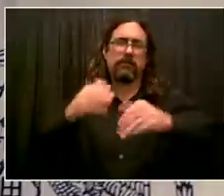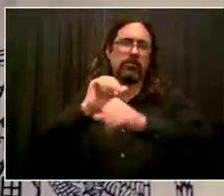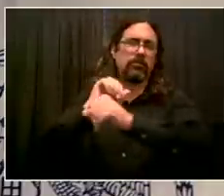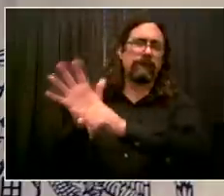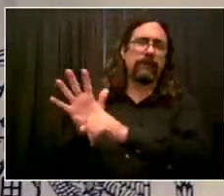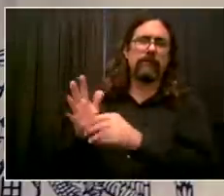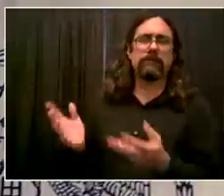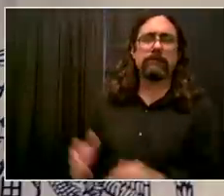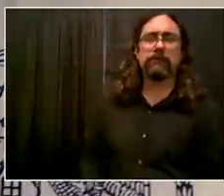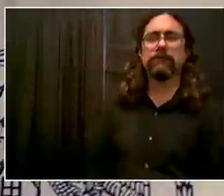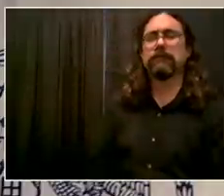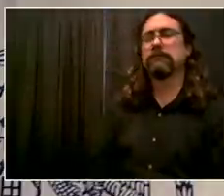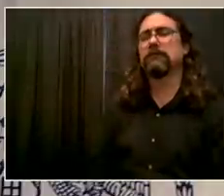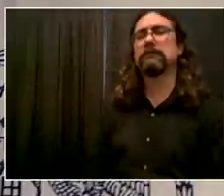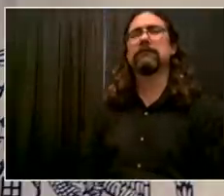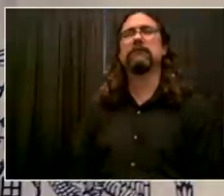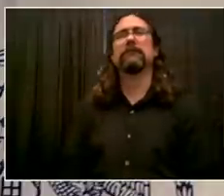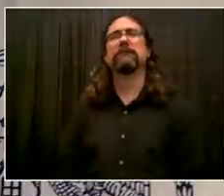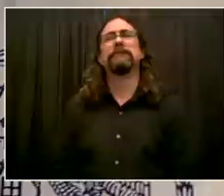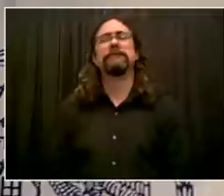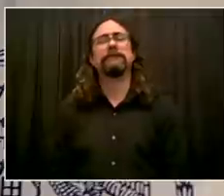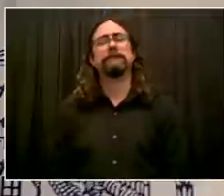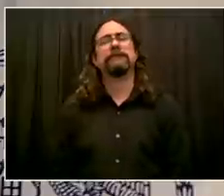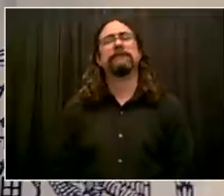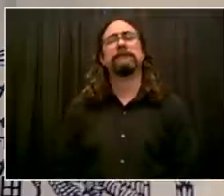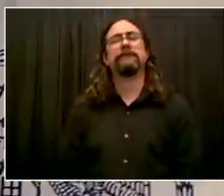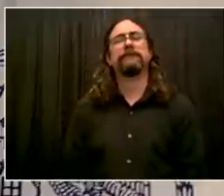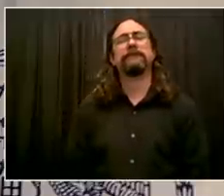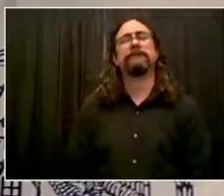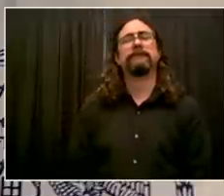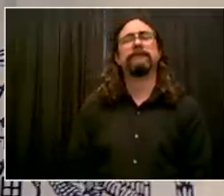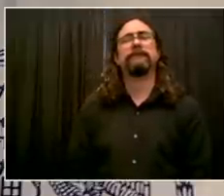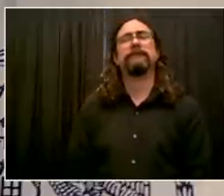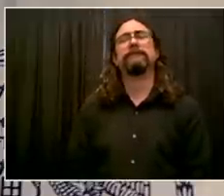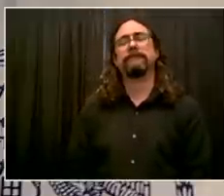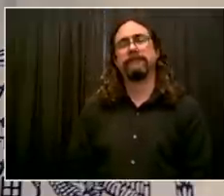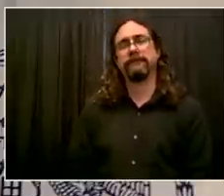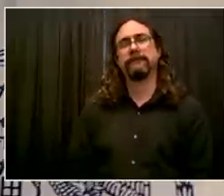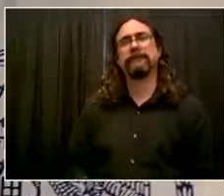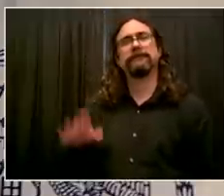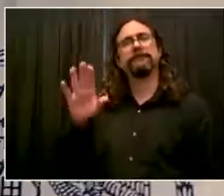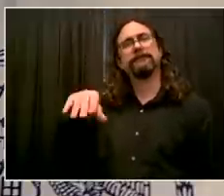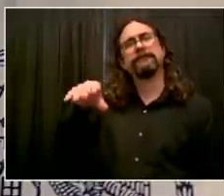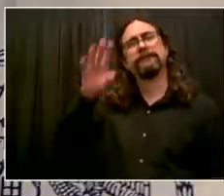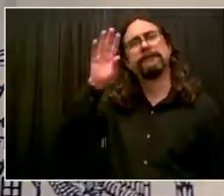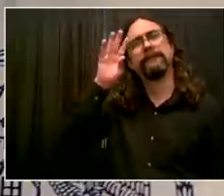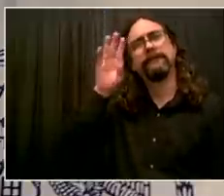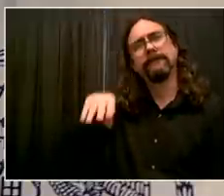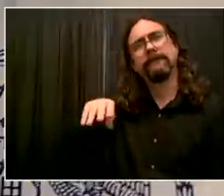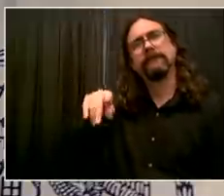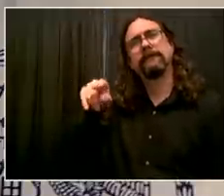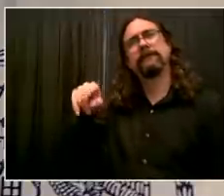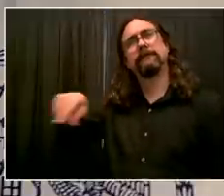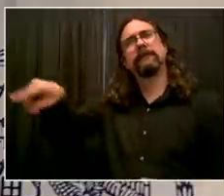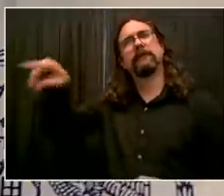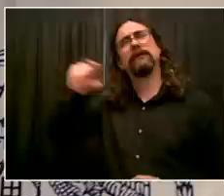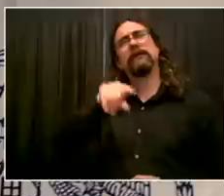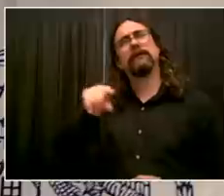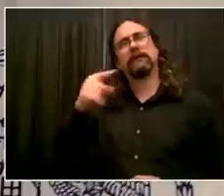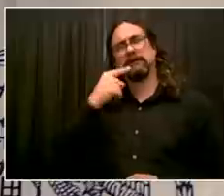city's had to get its arms around the tens of thousands of illegal basement apartments. Over the years, in interviewing department building and